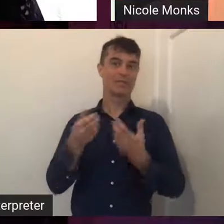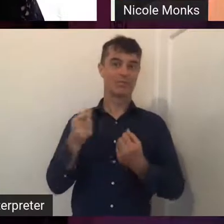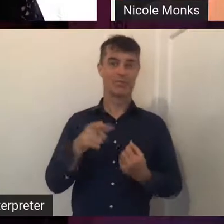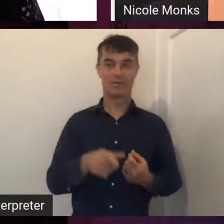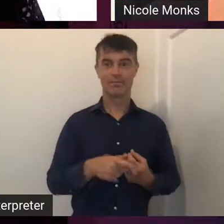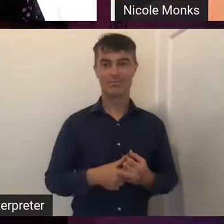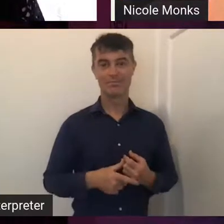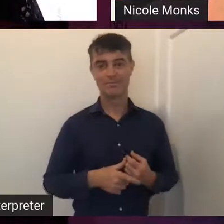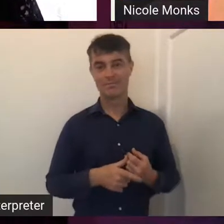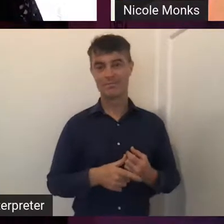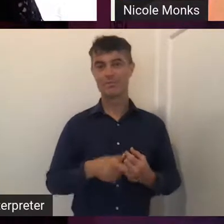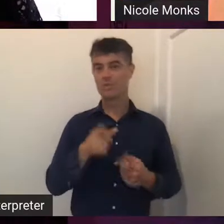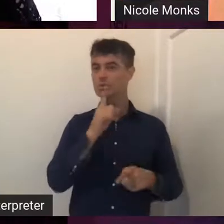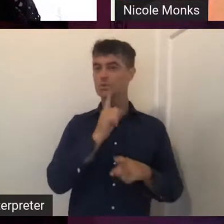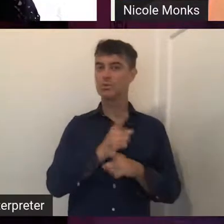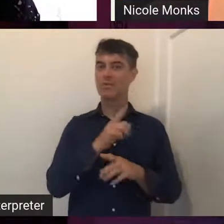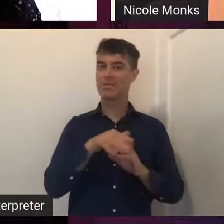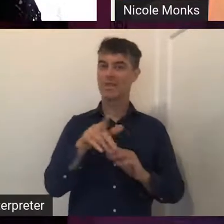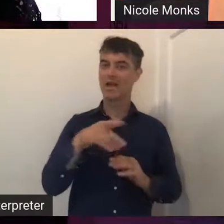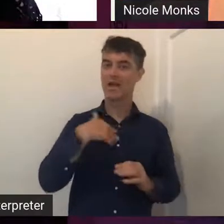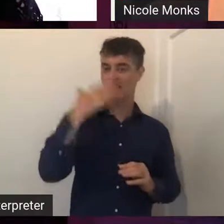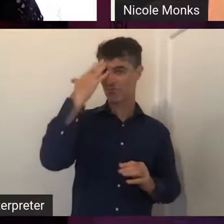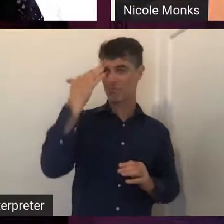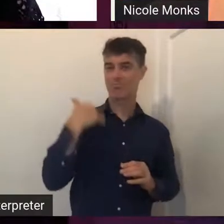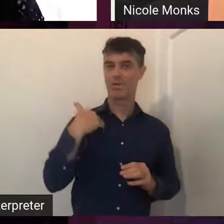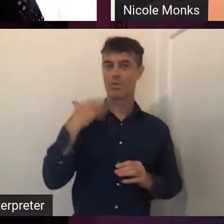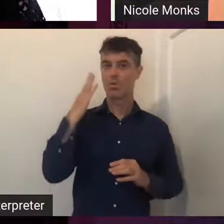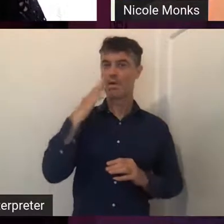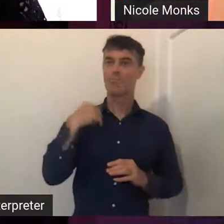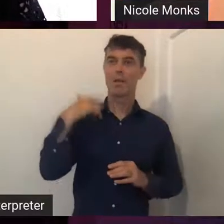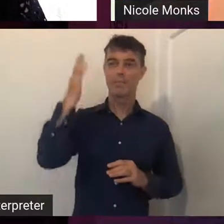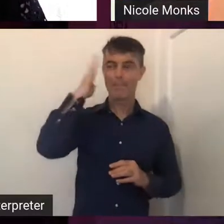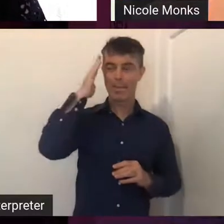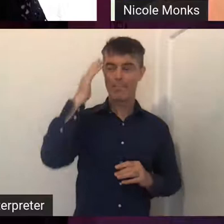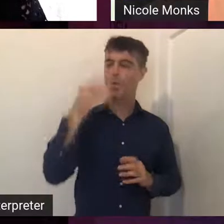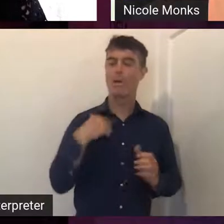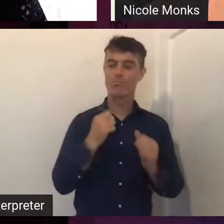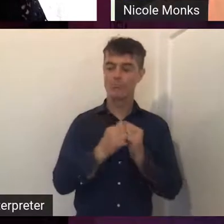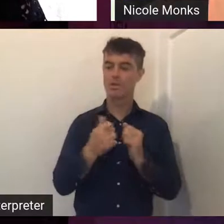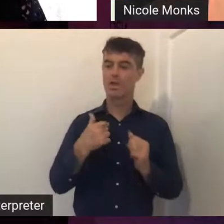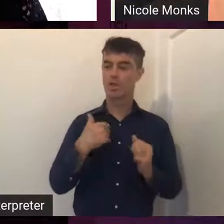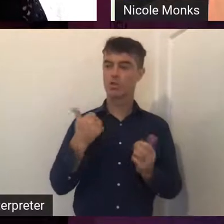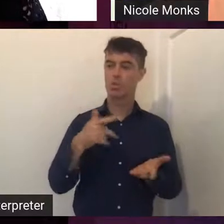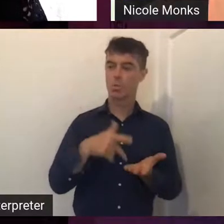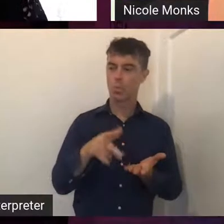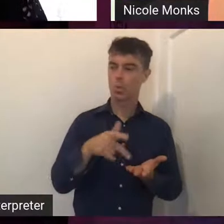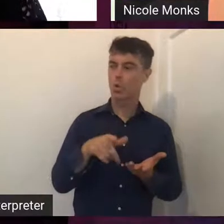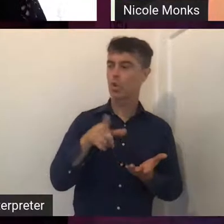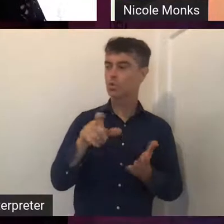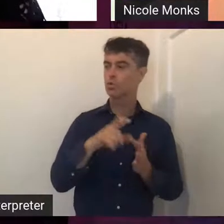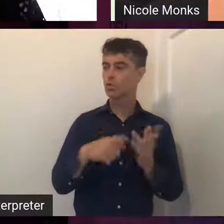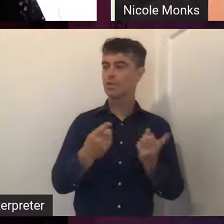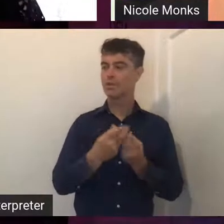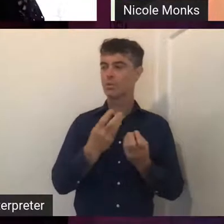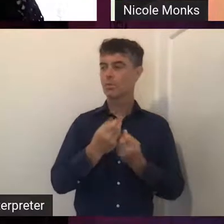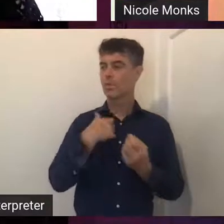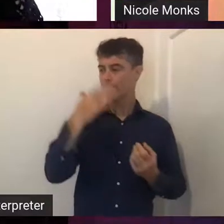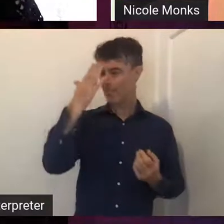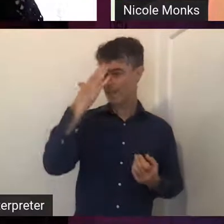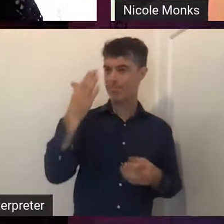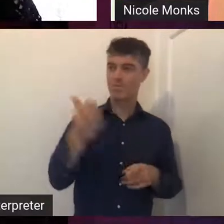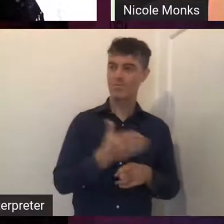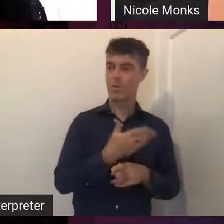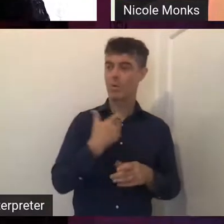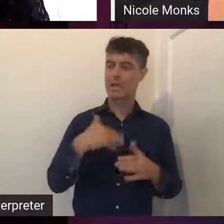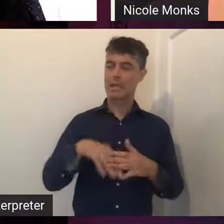As you're talking about that, I'm reminded of like when my mum, when my brothers and I used to walk and go and do things with my mum, before we